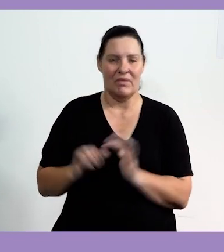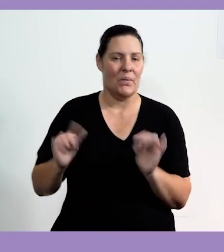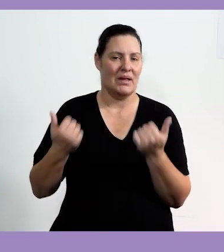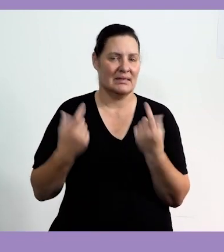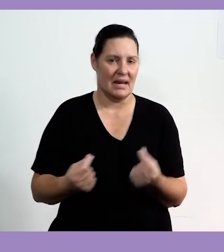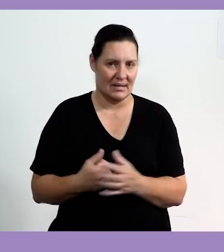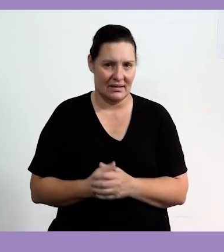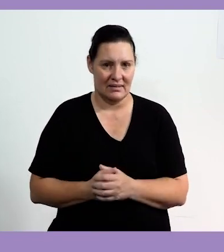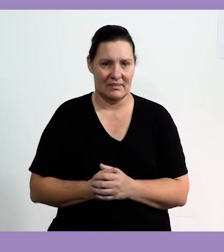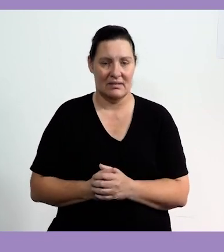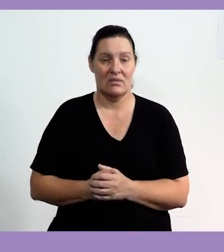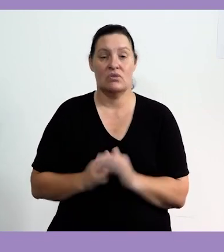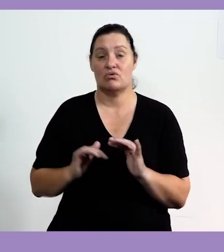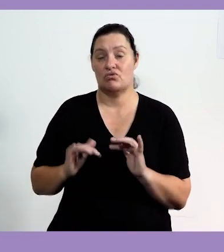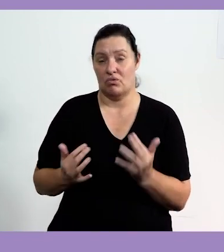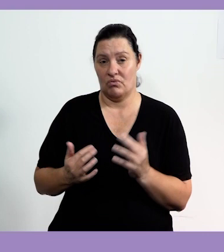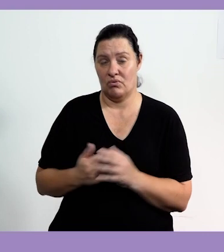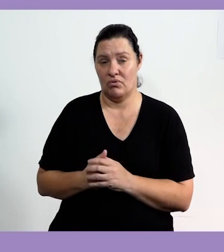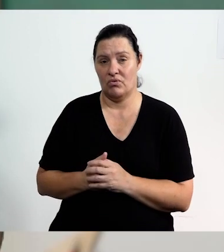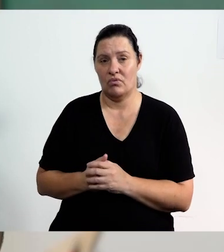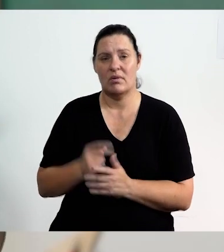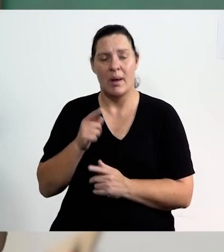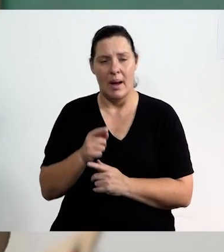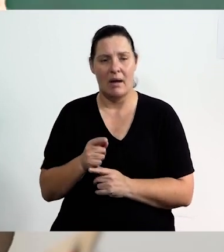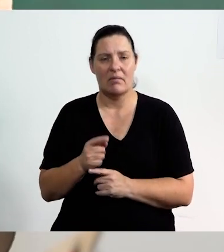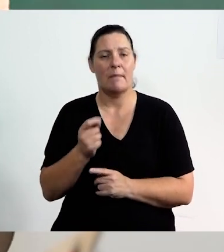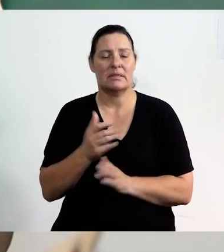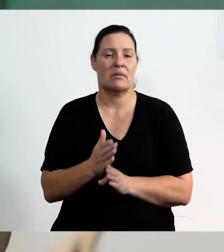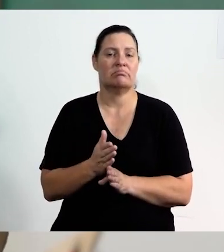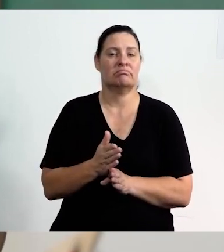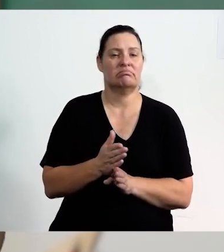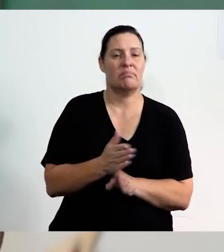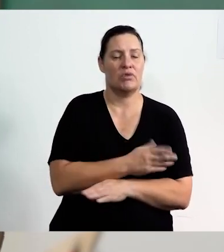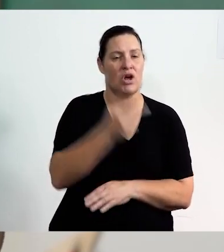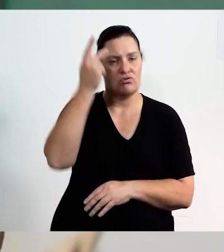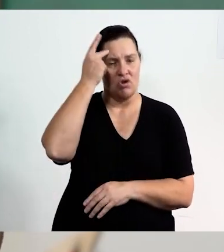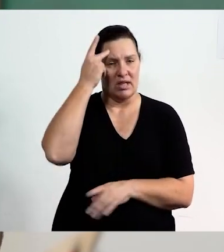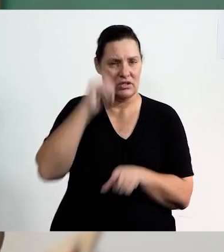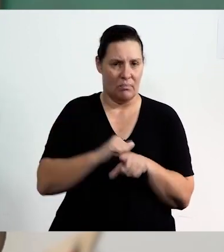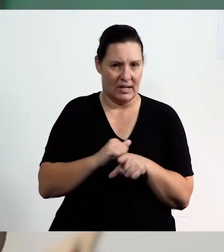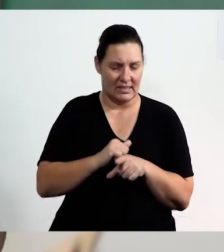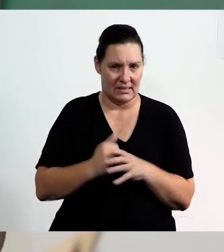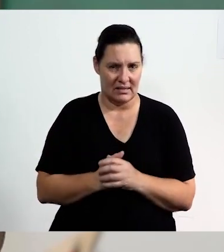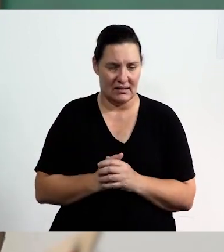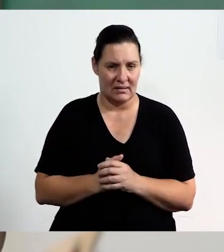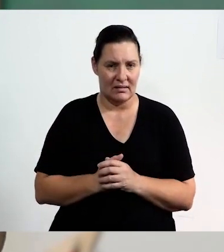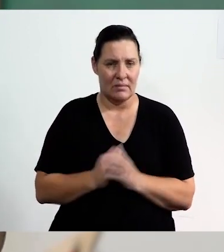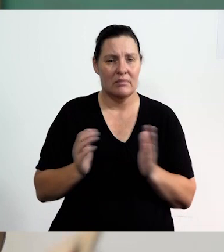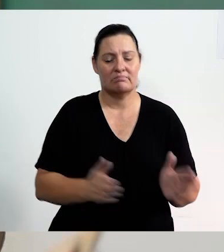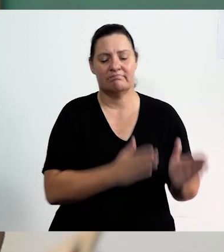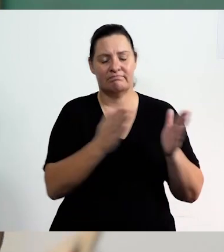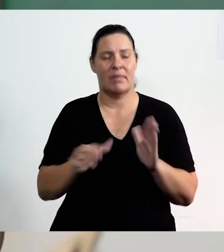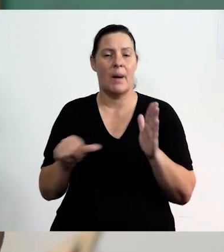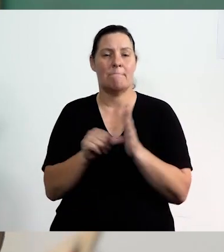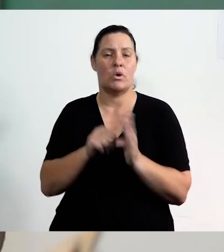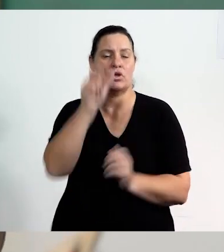correct. Well done to you. So that was a bit of our pre-knowledge practice. Let's